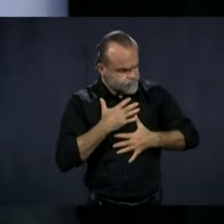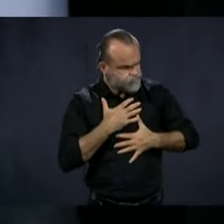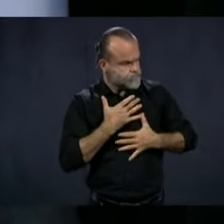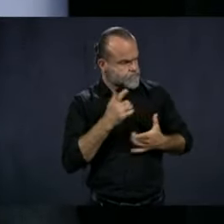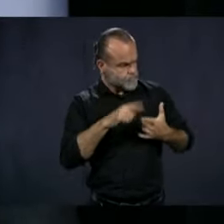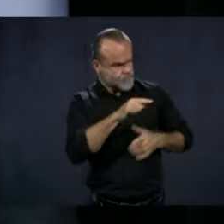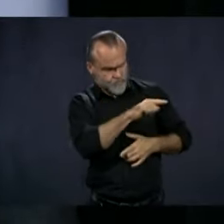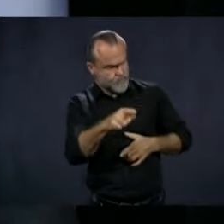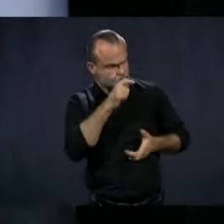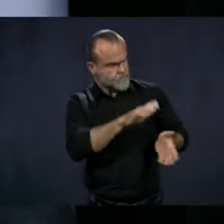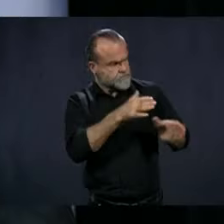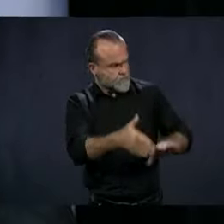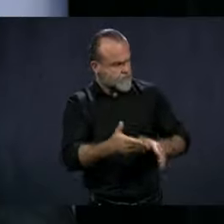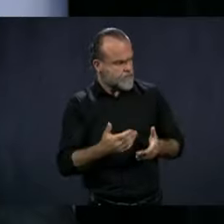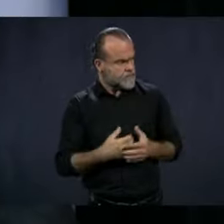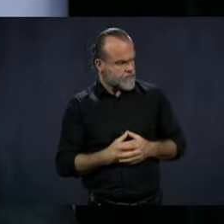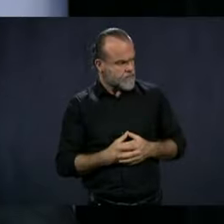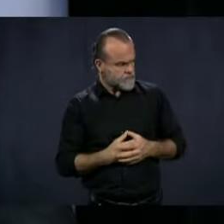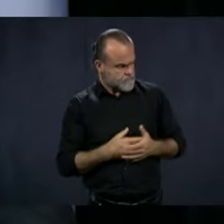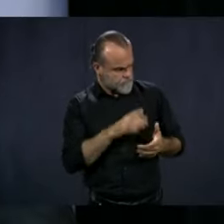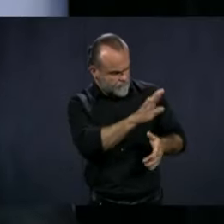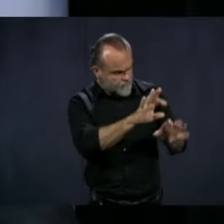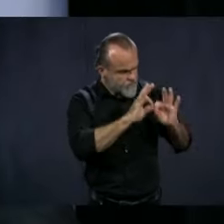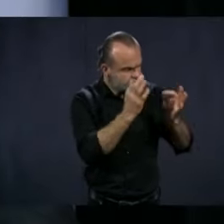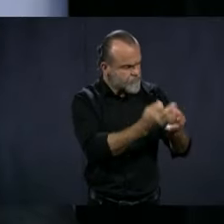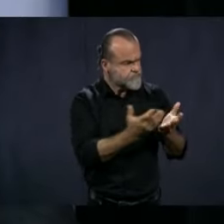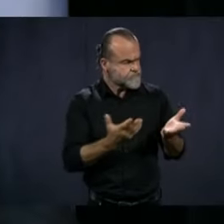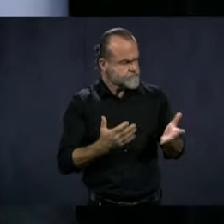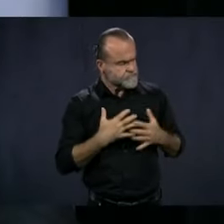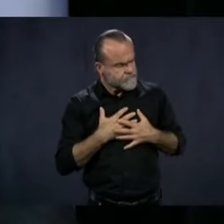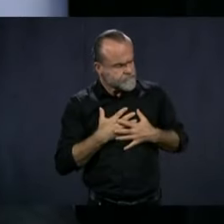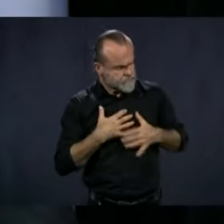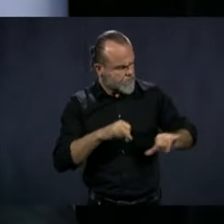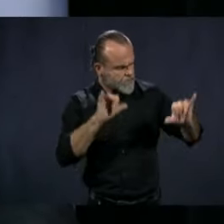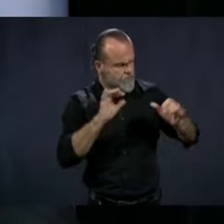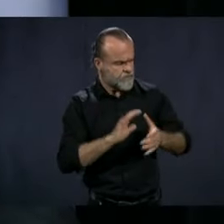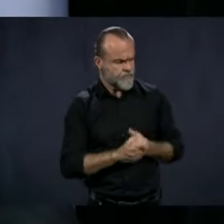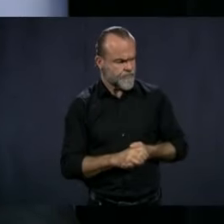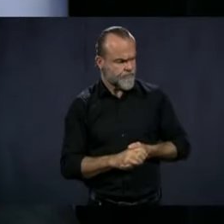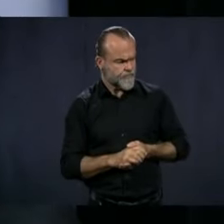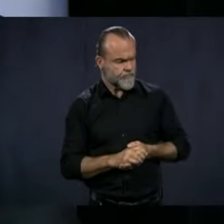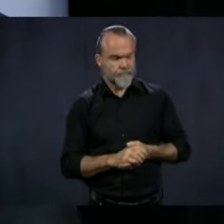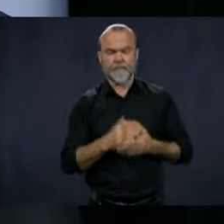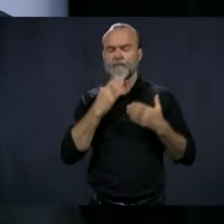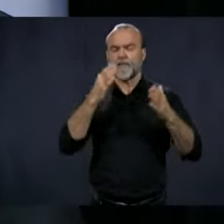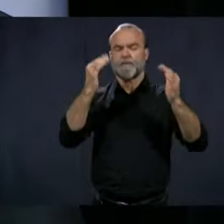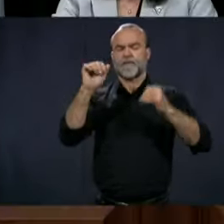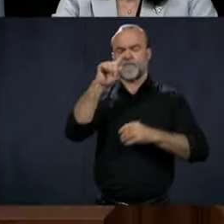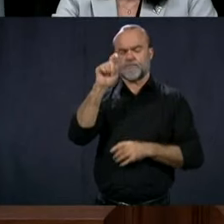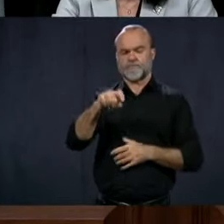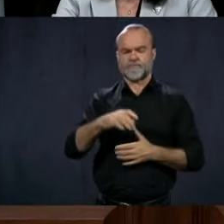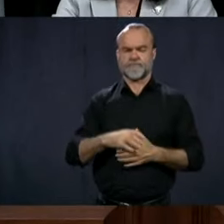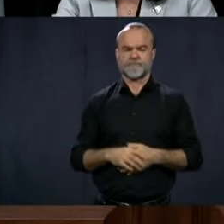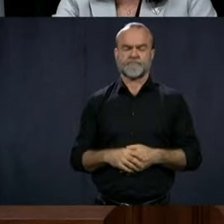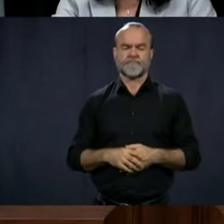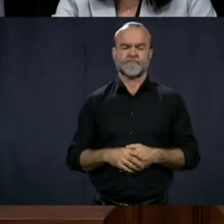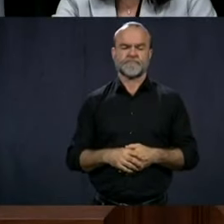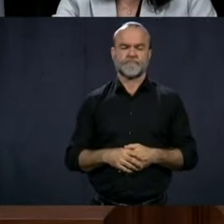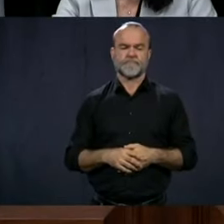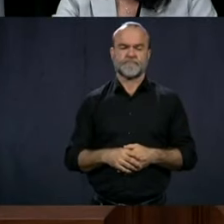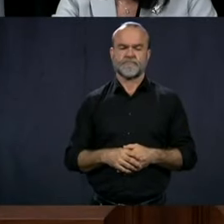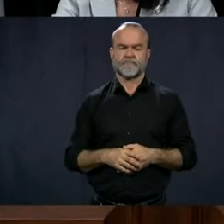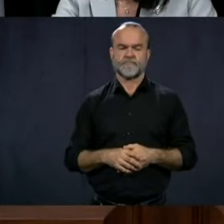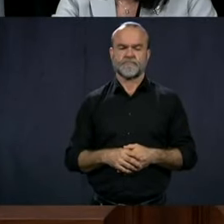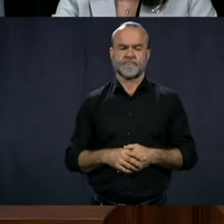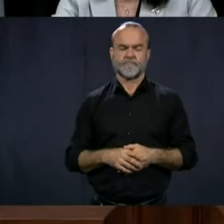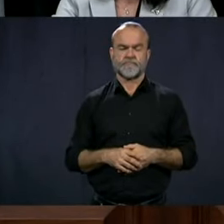sympathy with the people who died. Thank you. Next question. Yes. You want